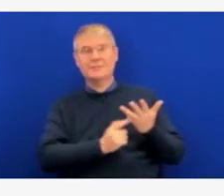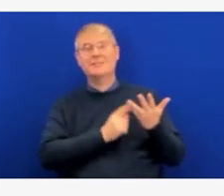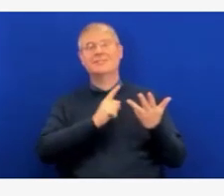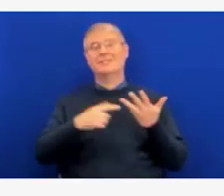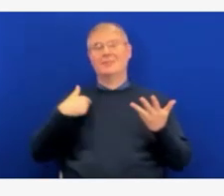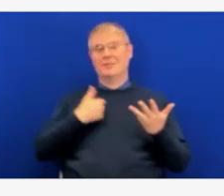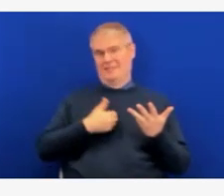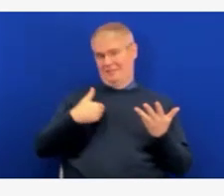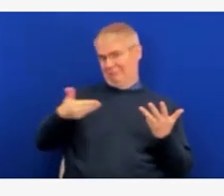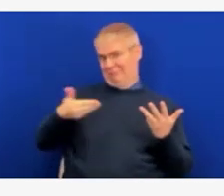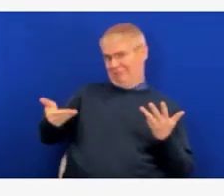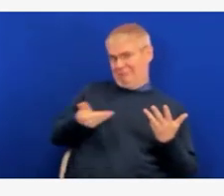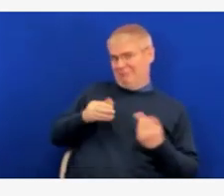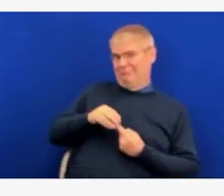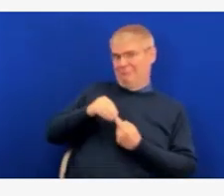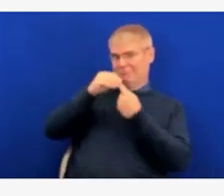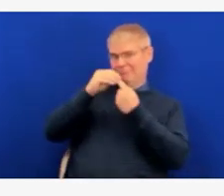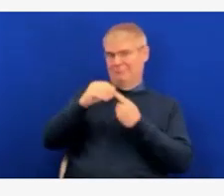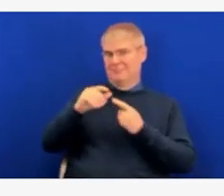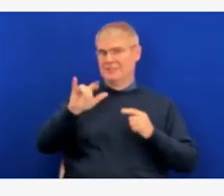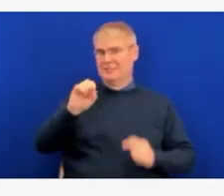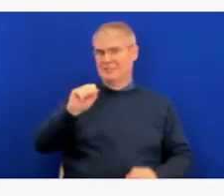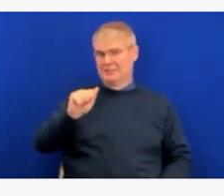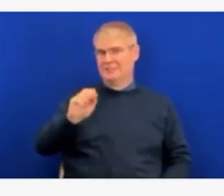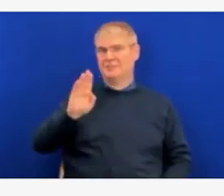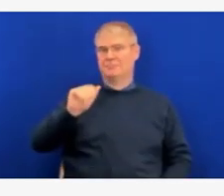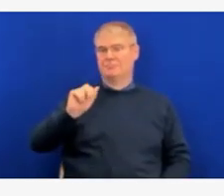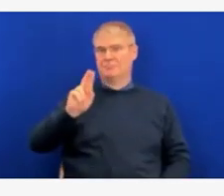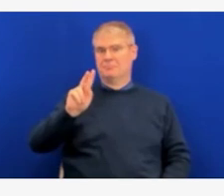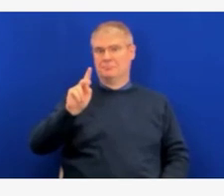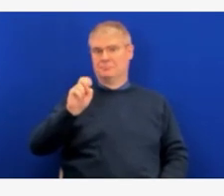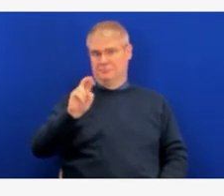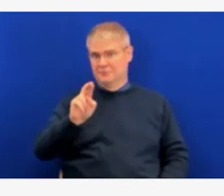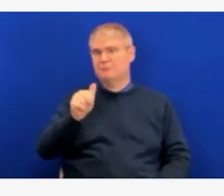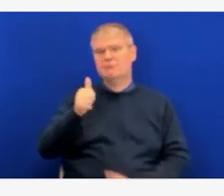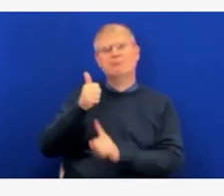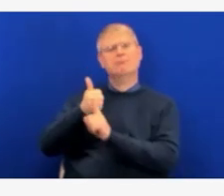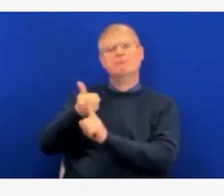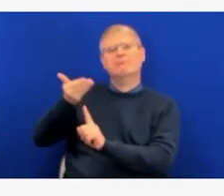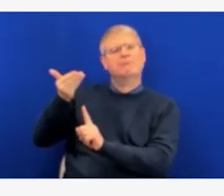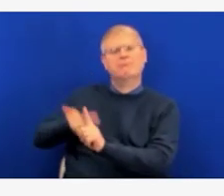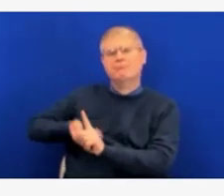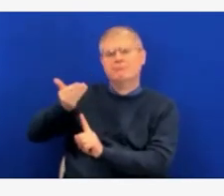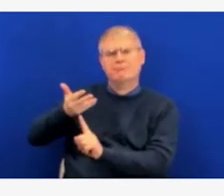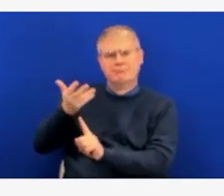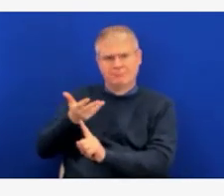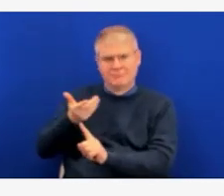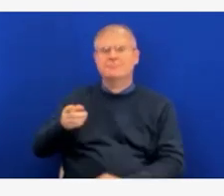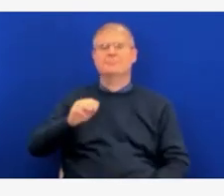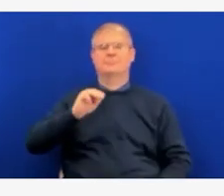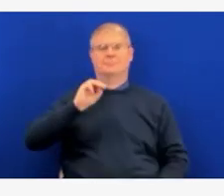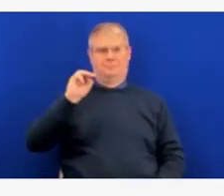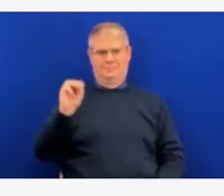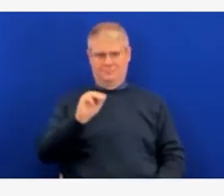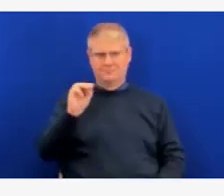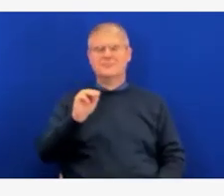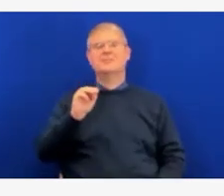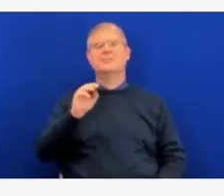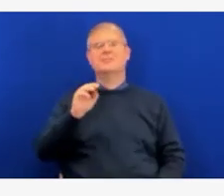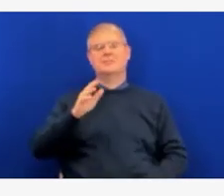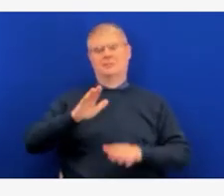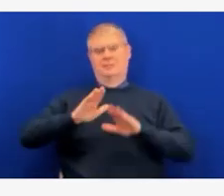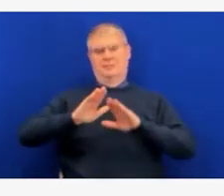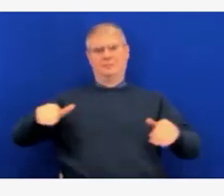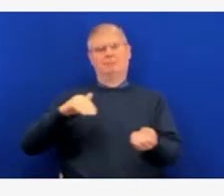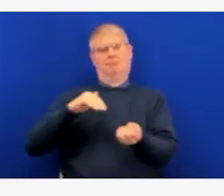Luke's Children's Treasure Valley Pediatrics in Meridian. Then we'll take questions from the media. So with that, I will turn it over to Elke.